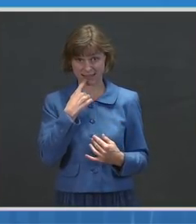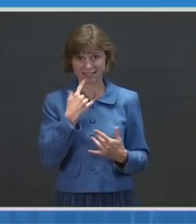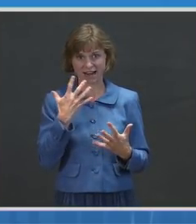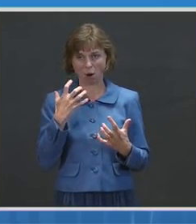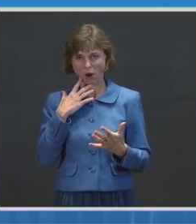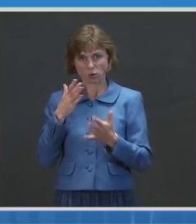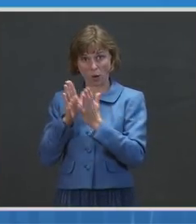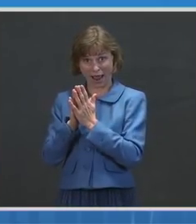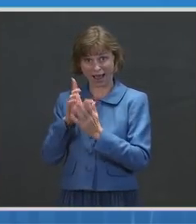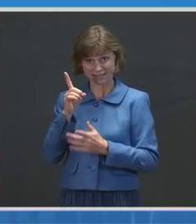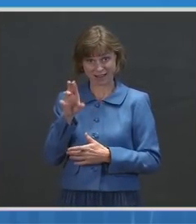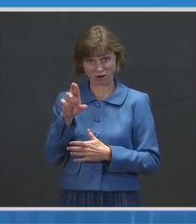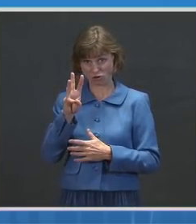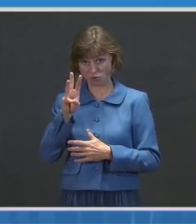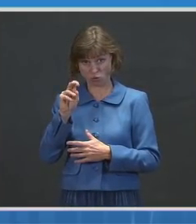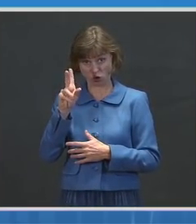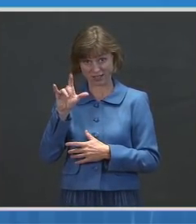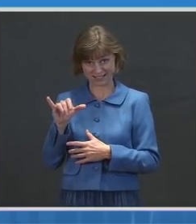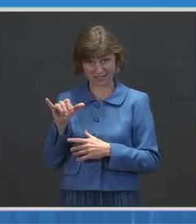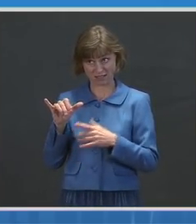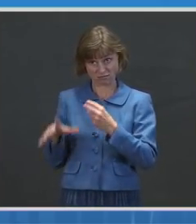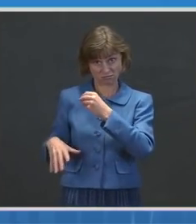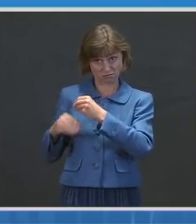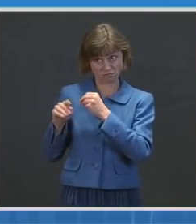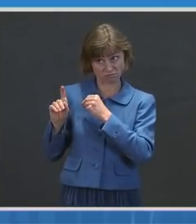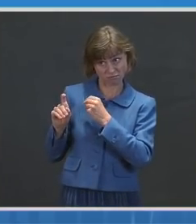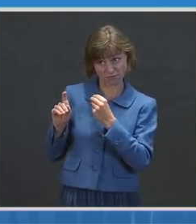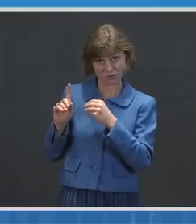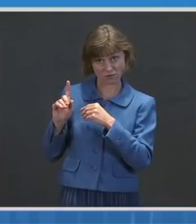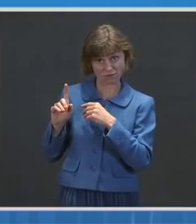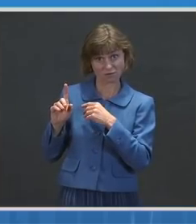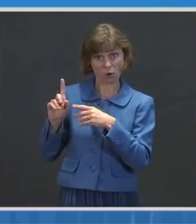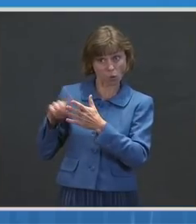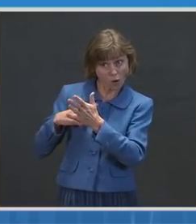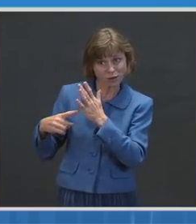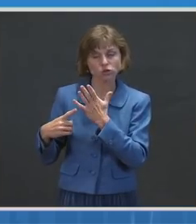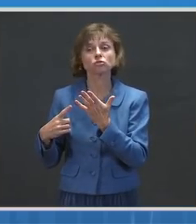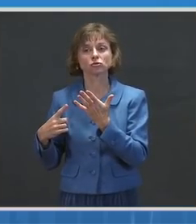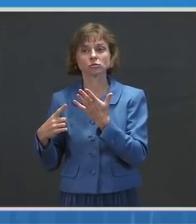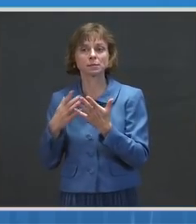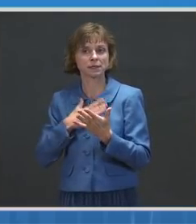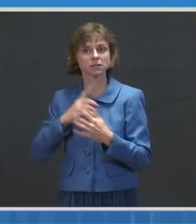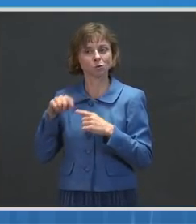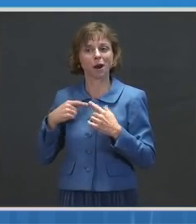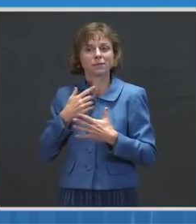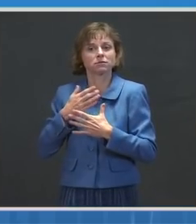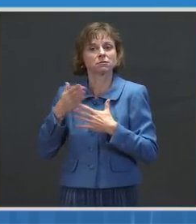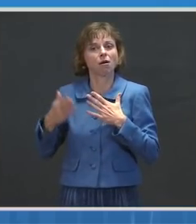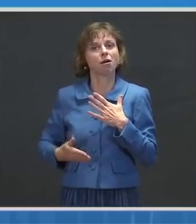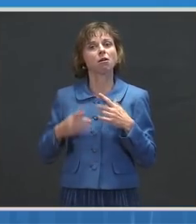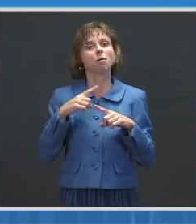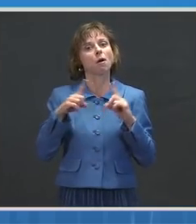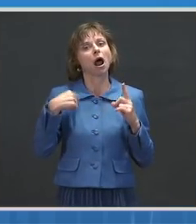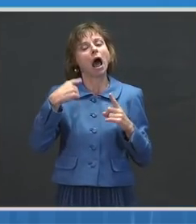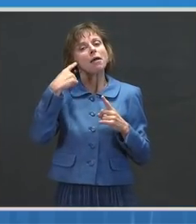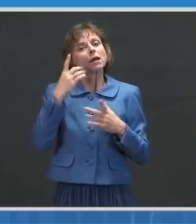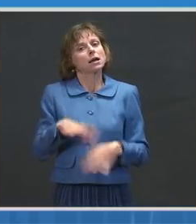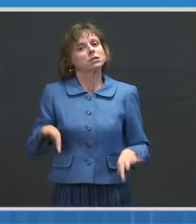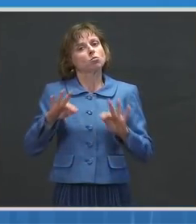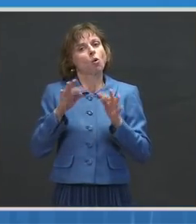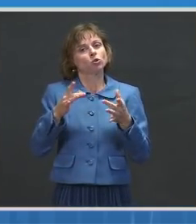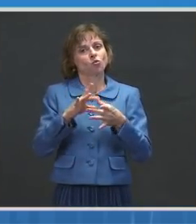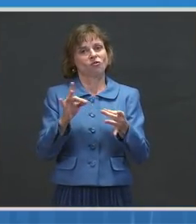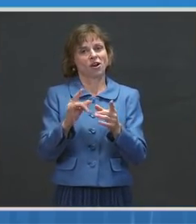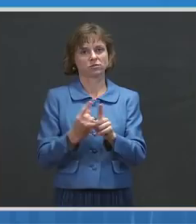Walensky, when I'm finished, if there are any additions or corrections to that, to add them. But it's important that I think things are phrased that way. We do know